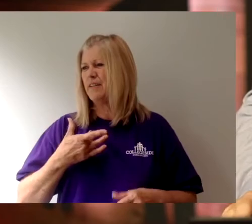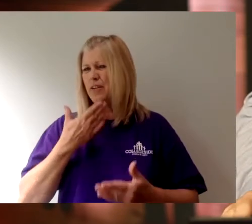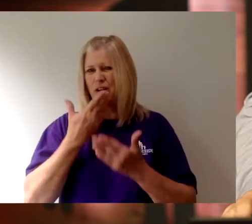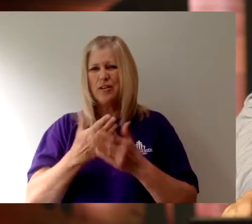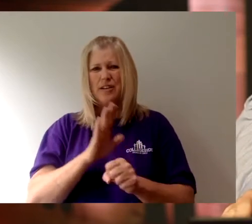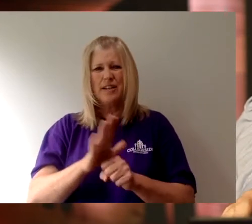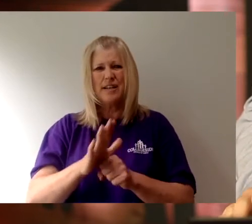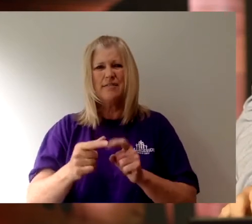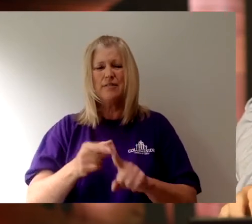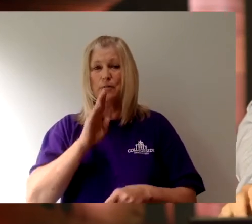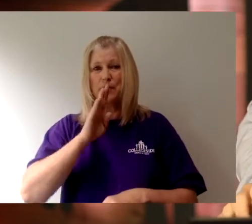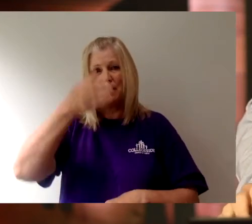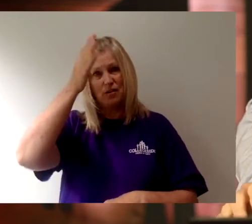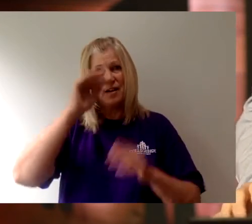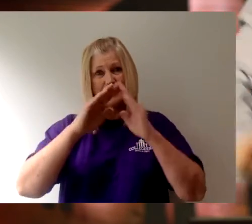God's house.